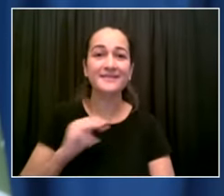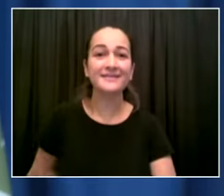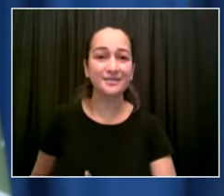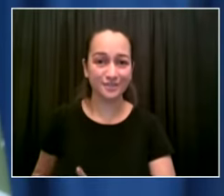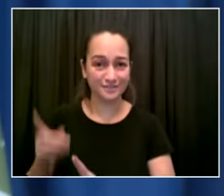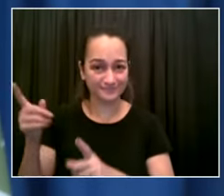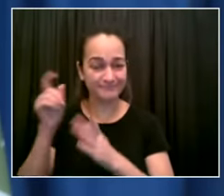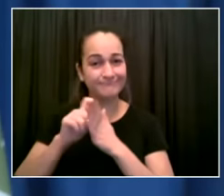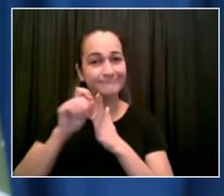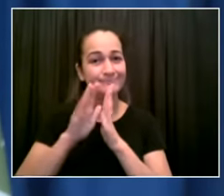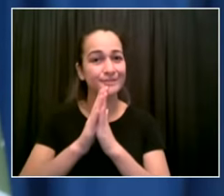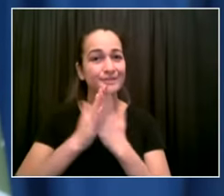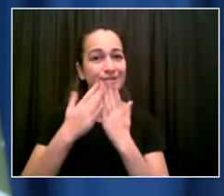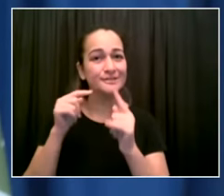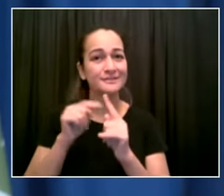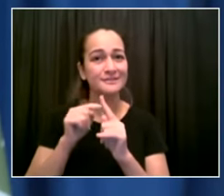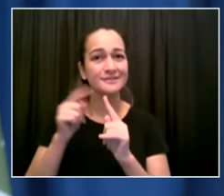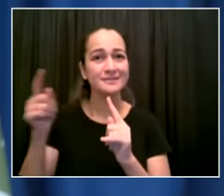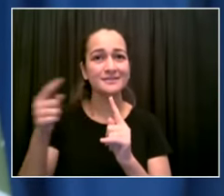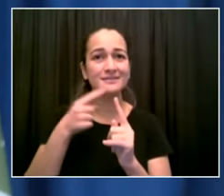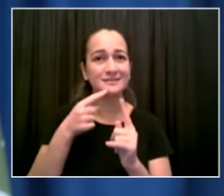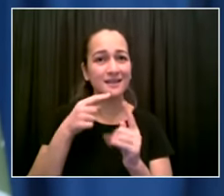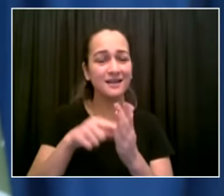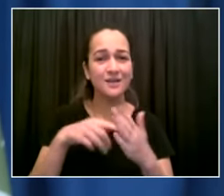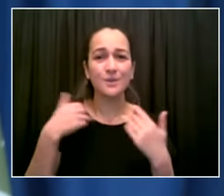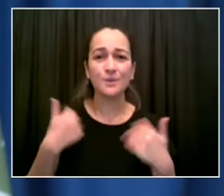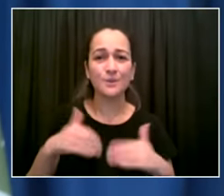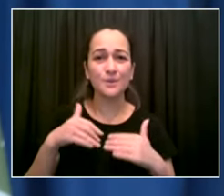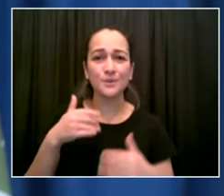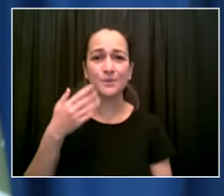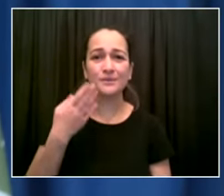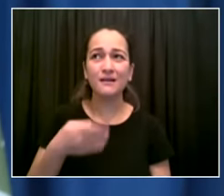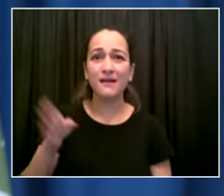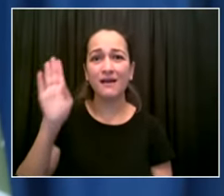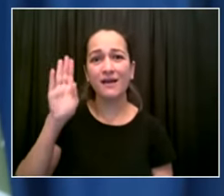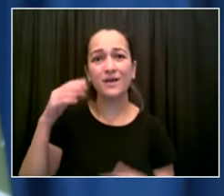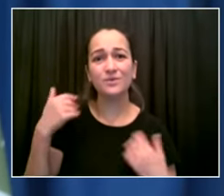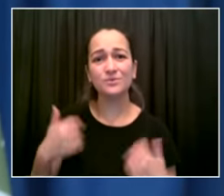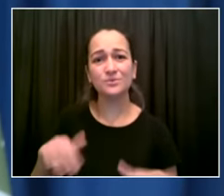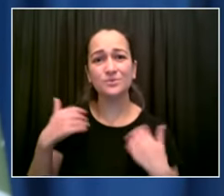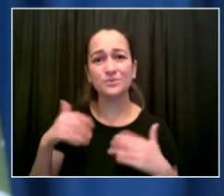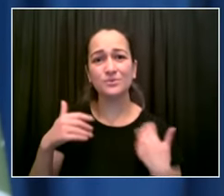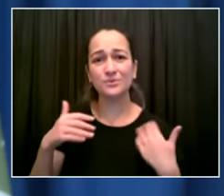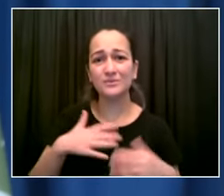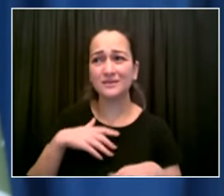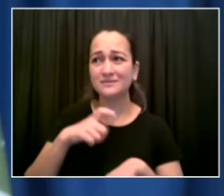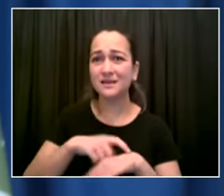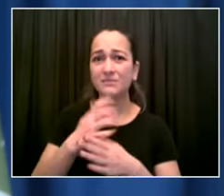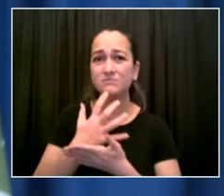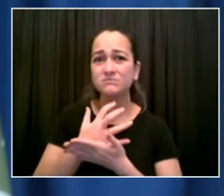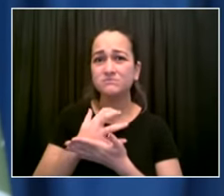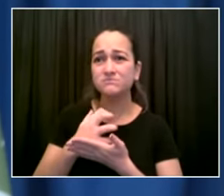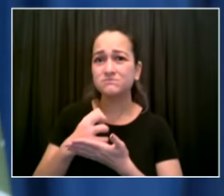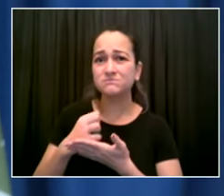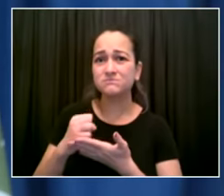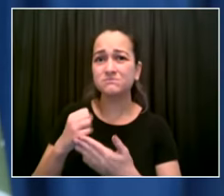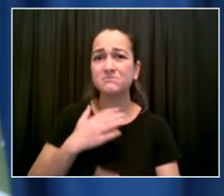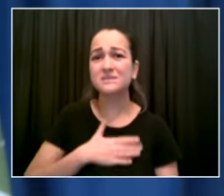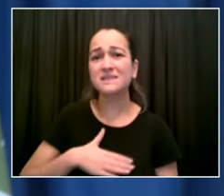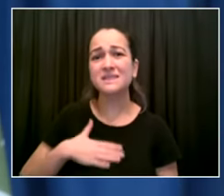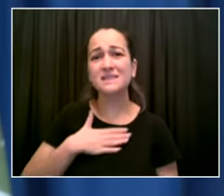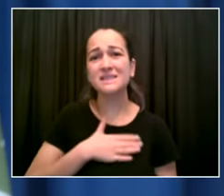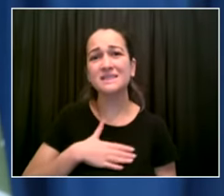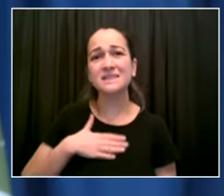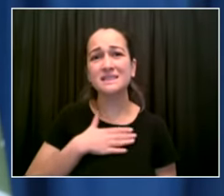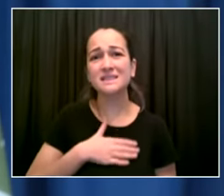me no salami tactics and that stayed with me mayor because as you know uh of all the ailments my